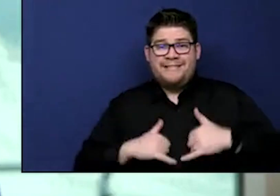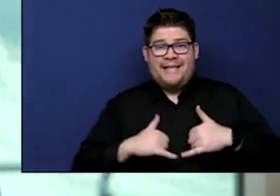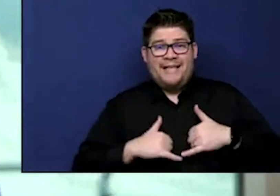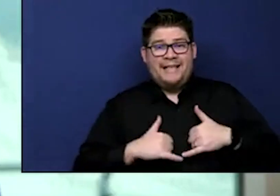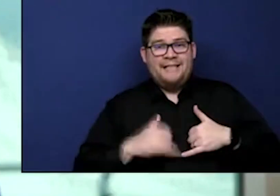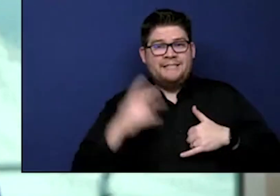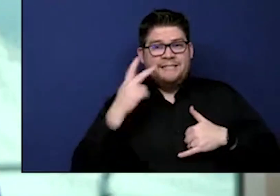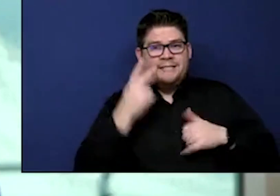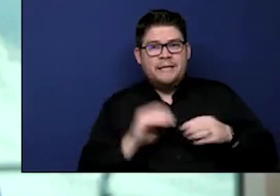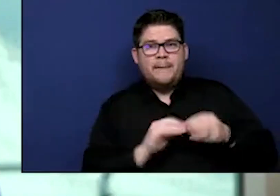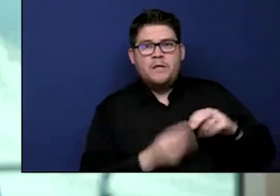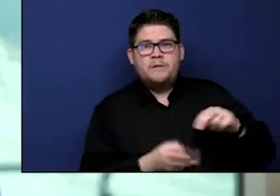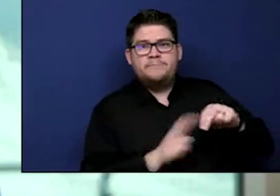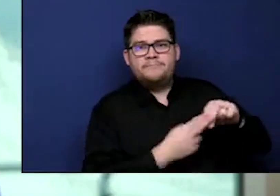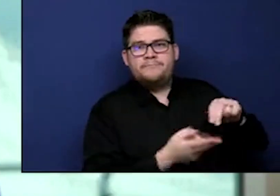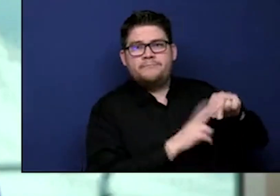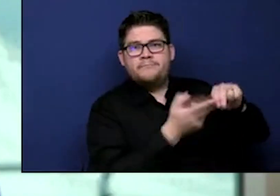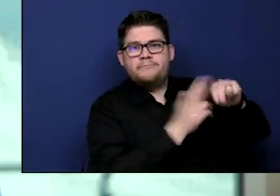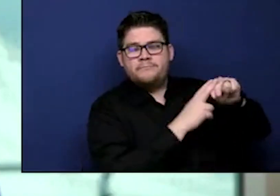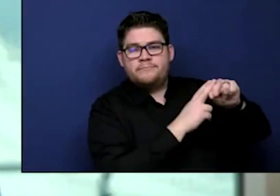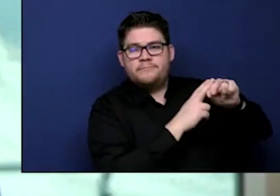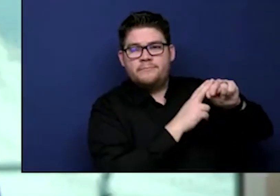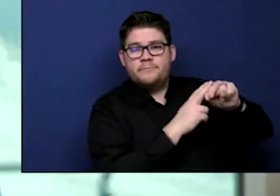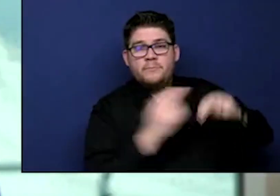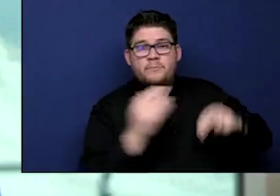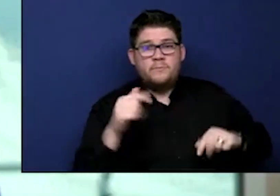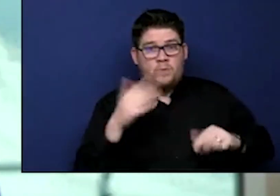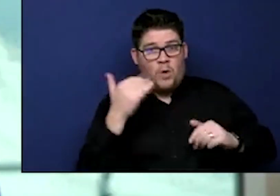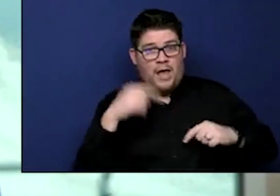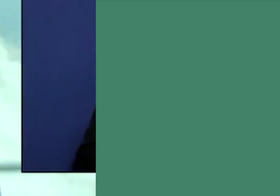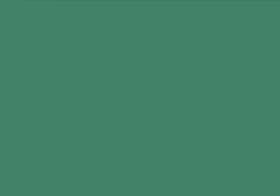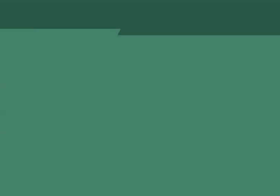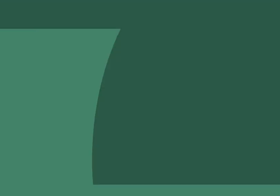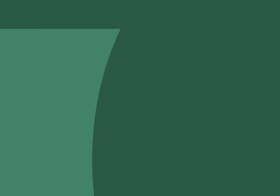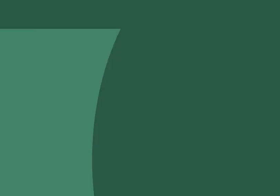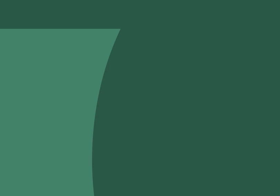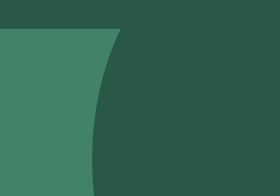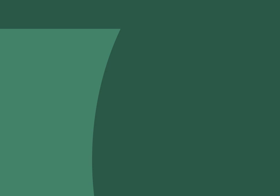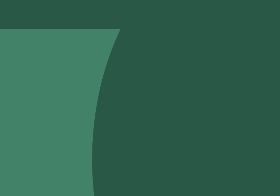other unstructured time and that children need school.